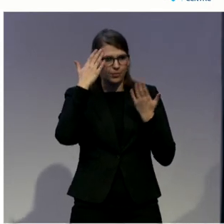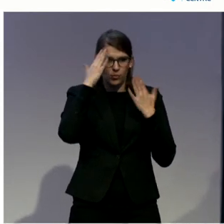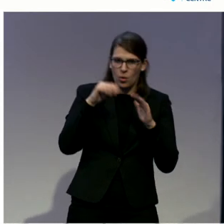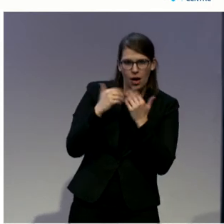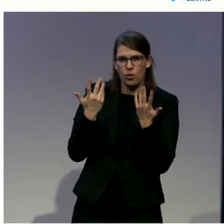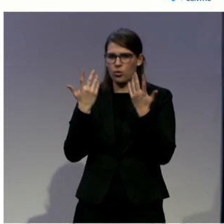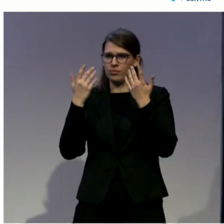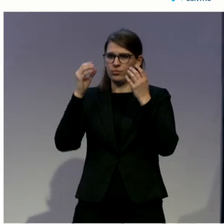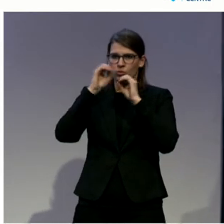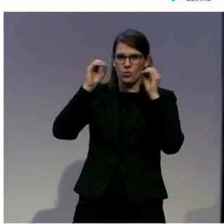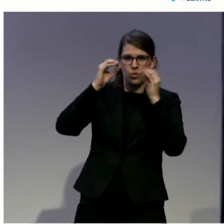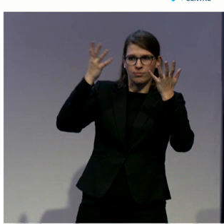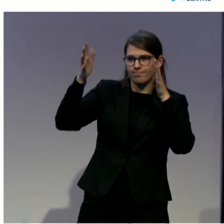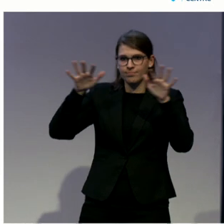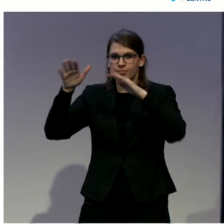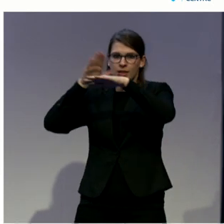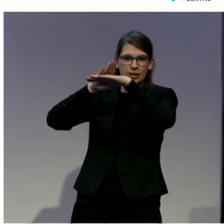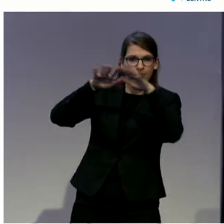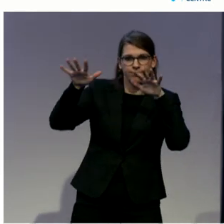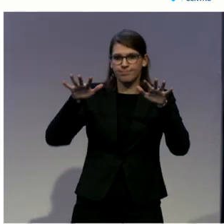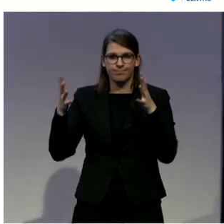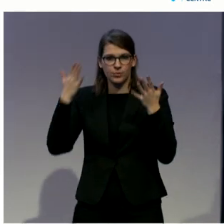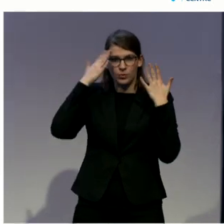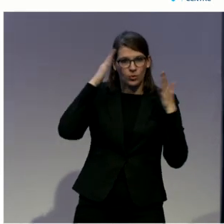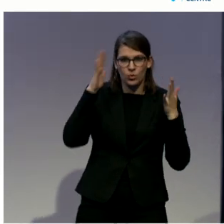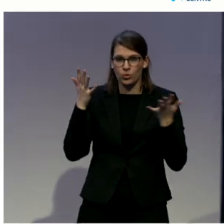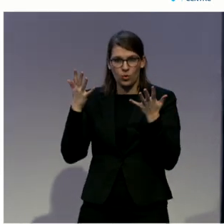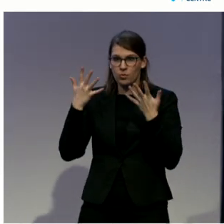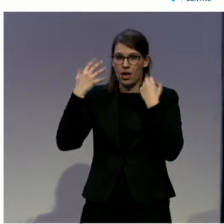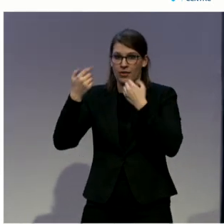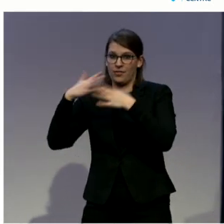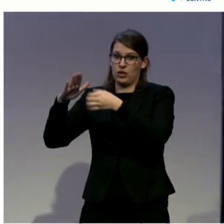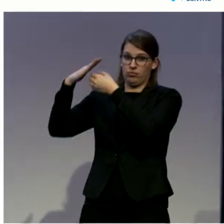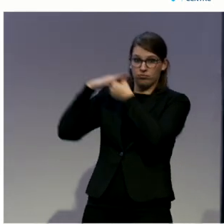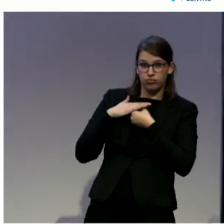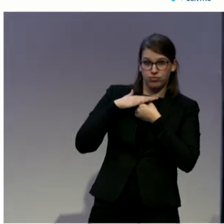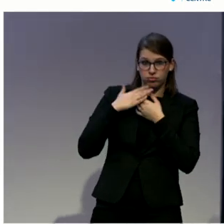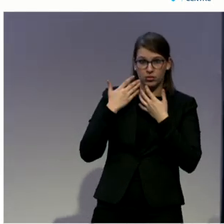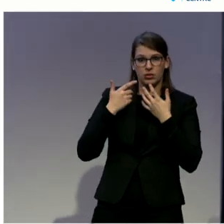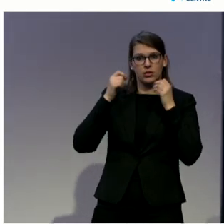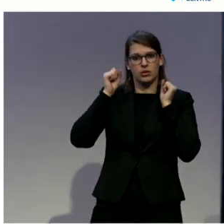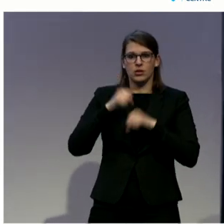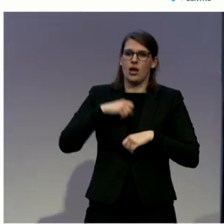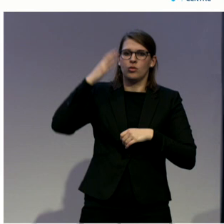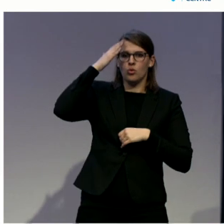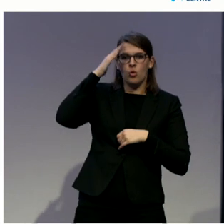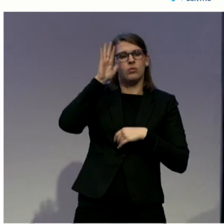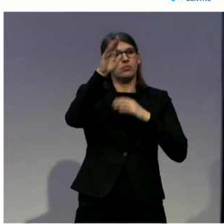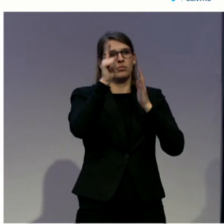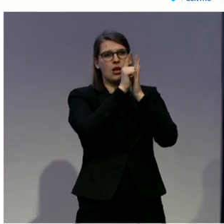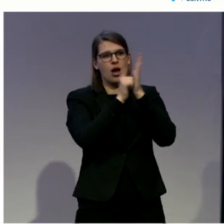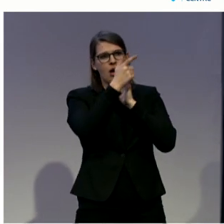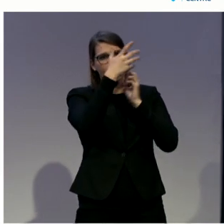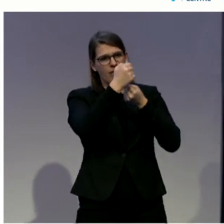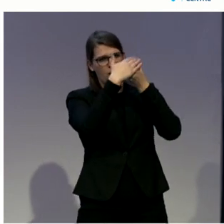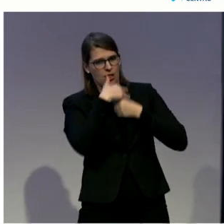overturn discriminatory laws by intervening at an early stage, but can only have a wider impact on discriminatory laws and